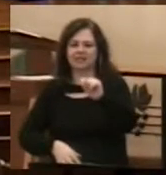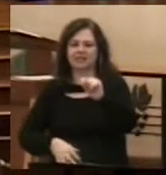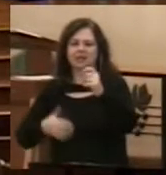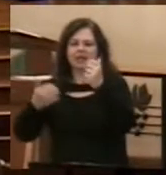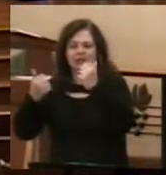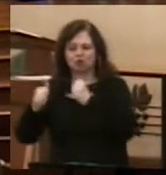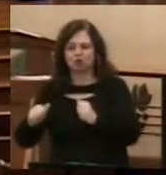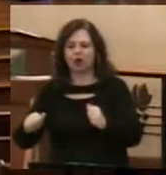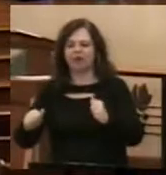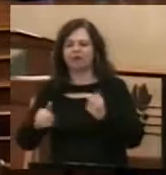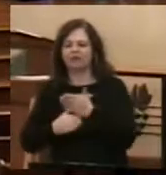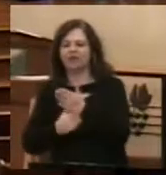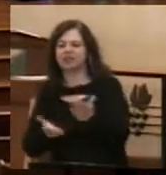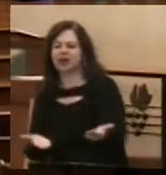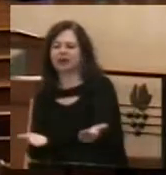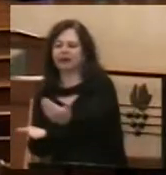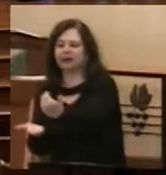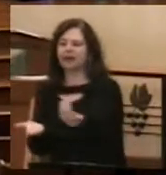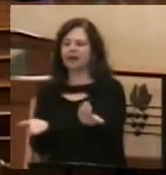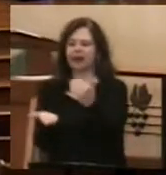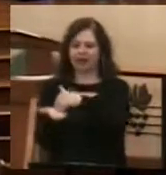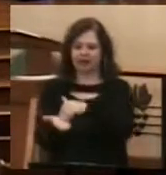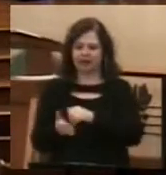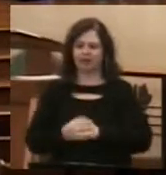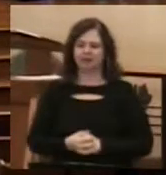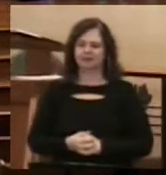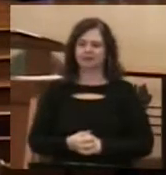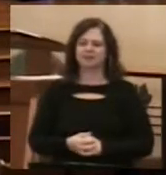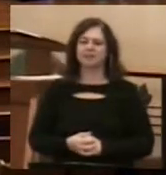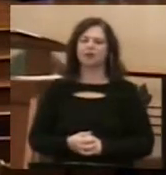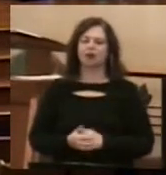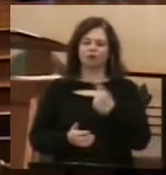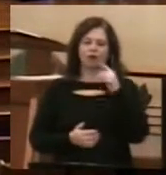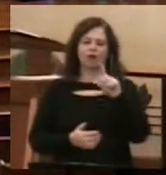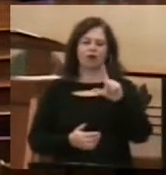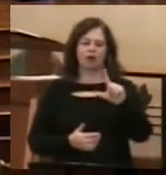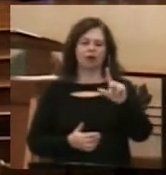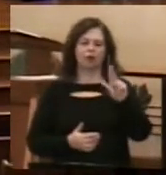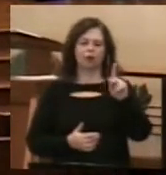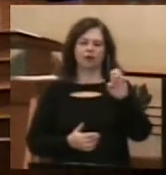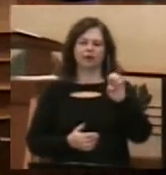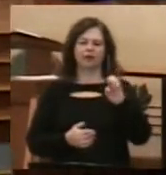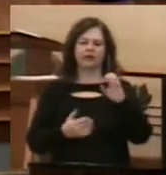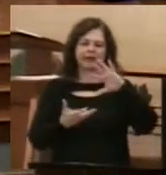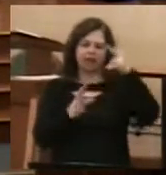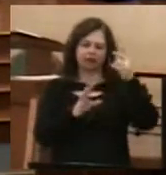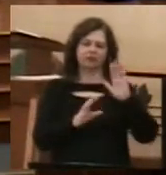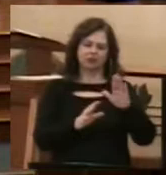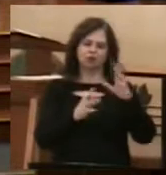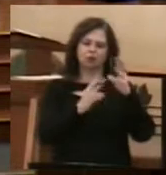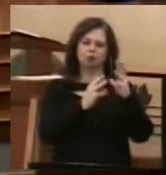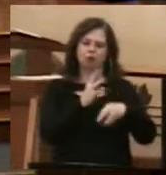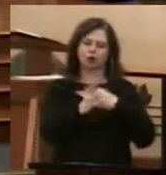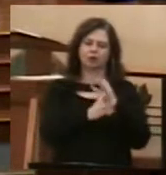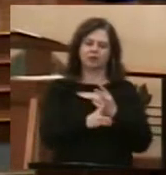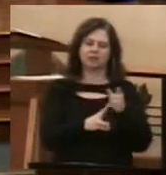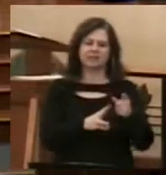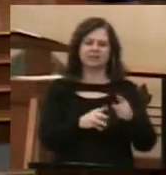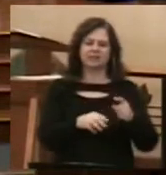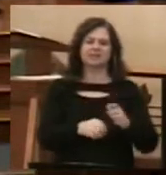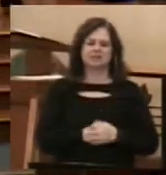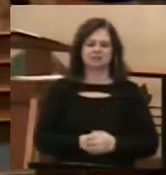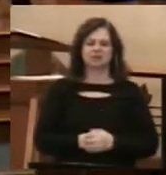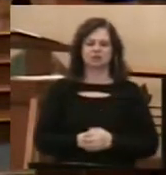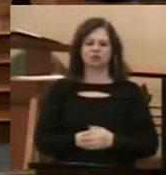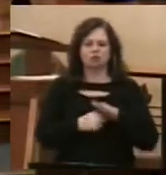For the gospel writer Luke, the chaos of his world when he is writing this story is that there is tension between the traditional